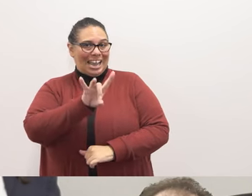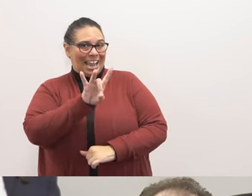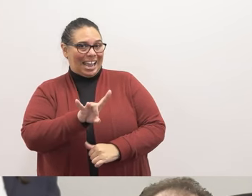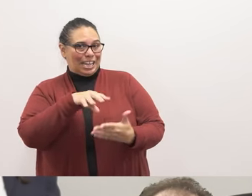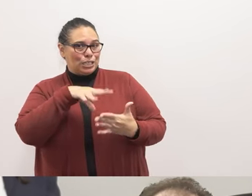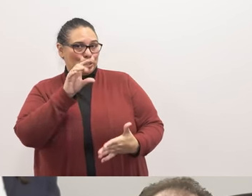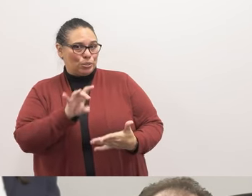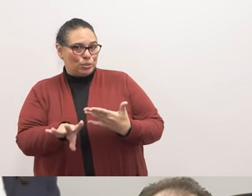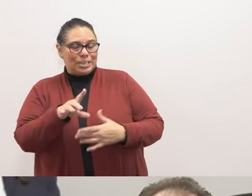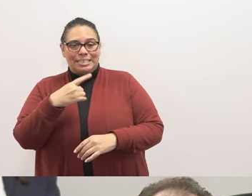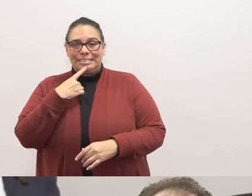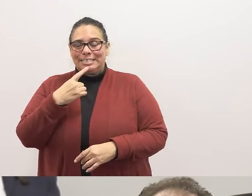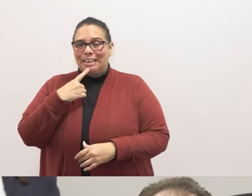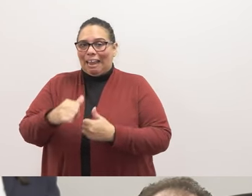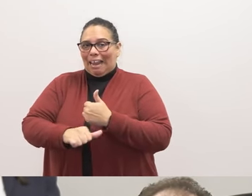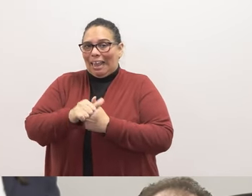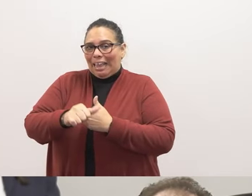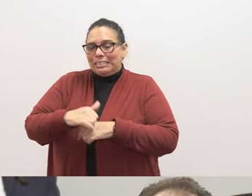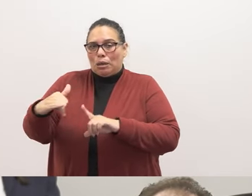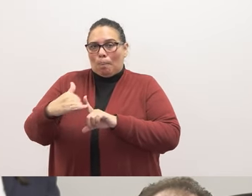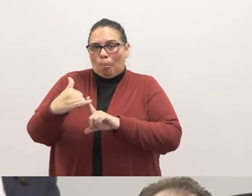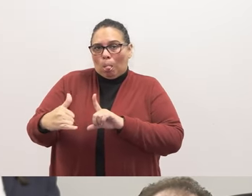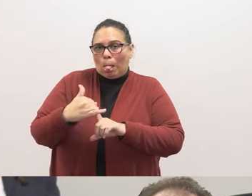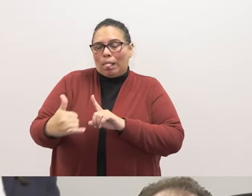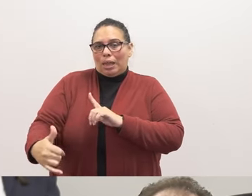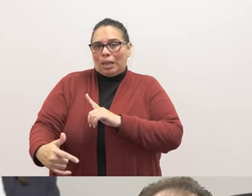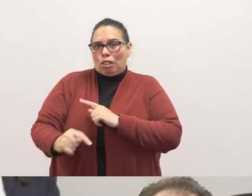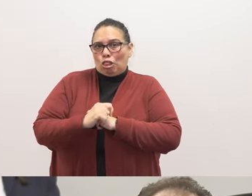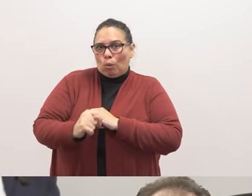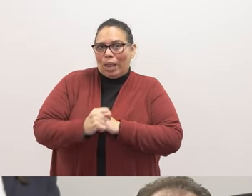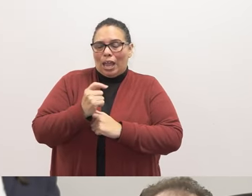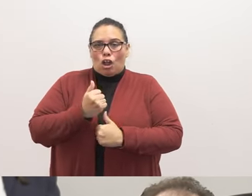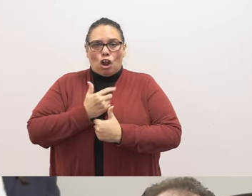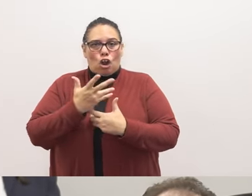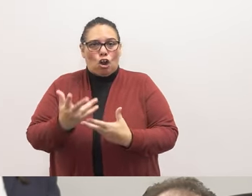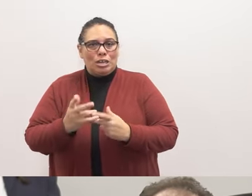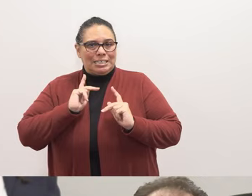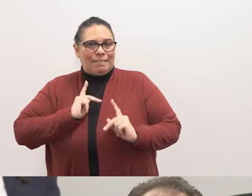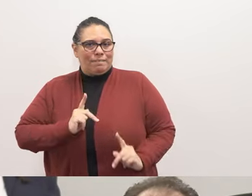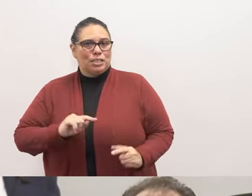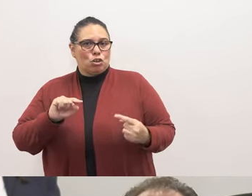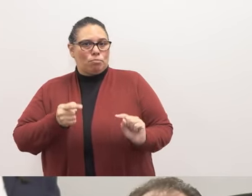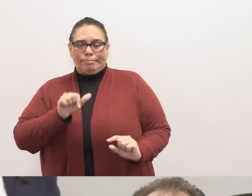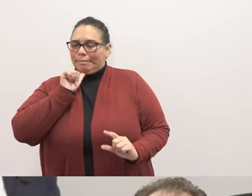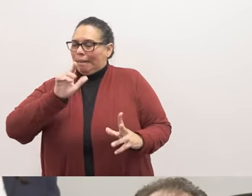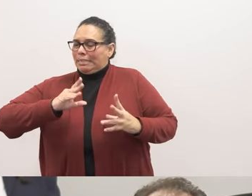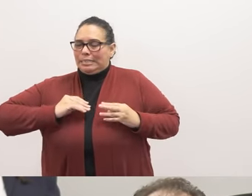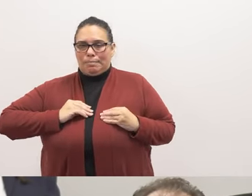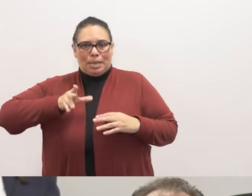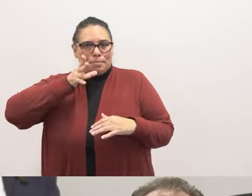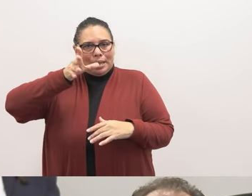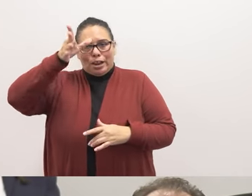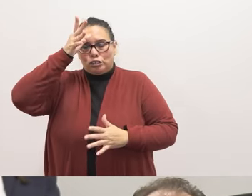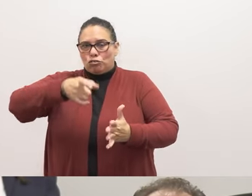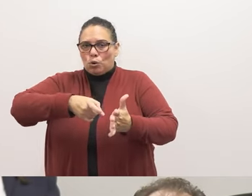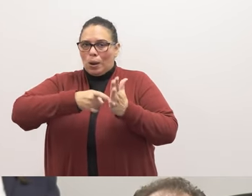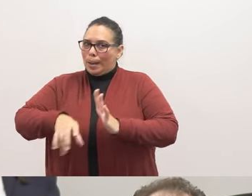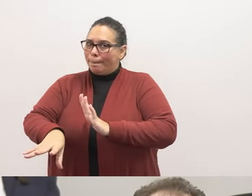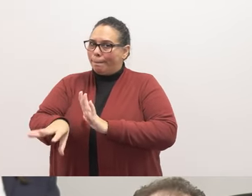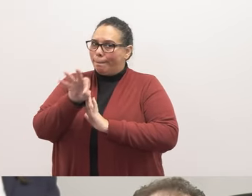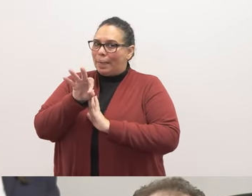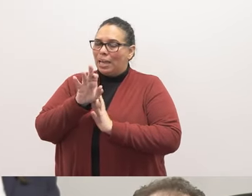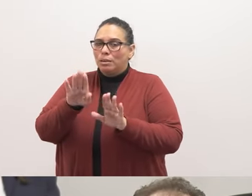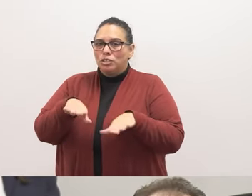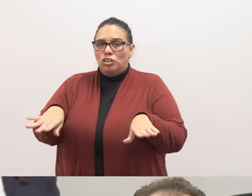expounding that hazing, bullying, threatening, or causing physical harm is unacceptable, and parents would be required to pick up their